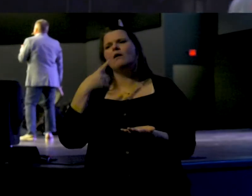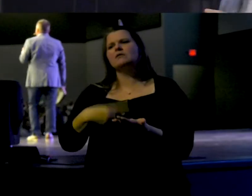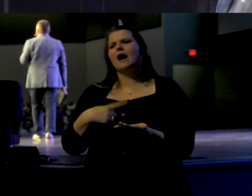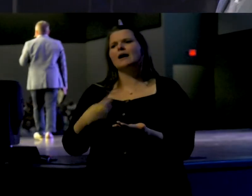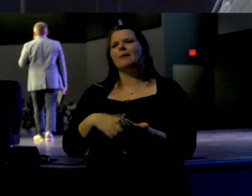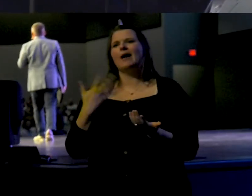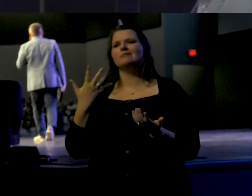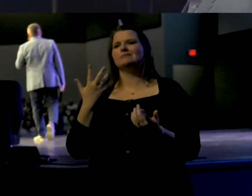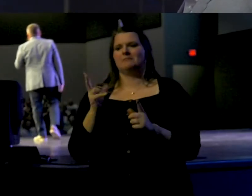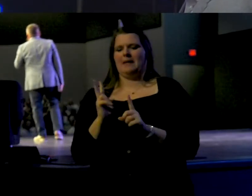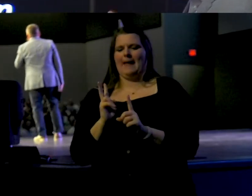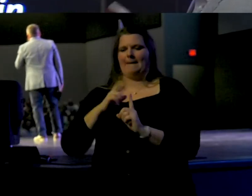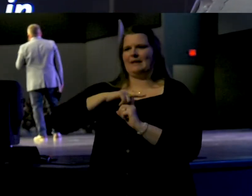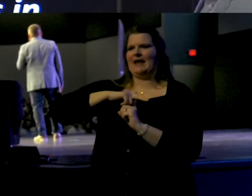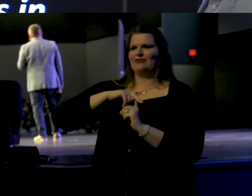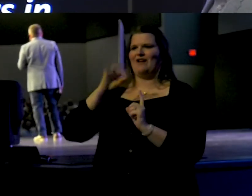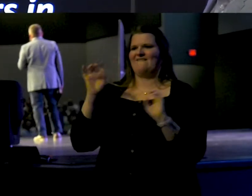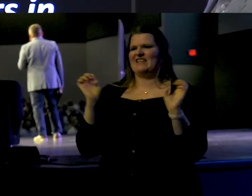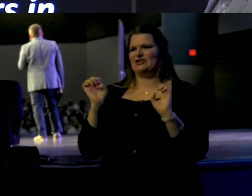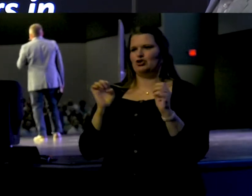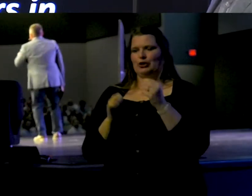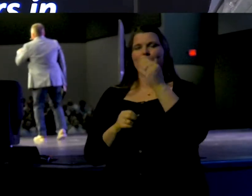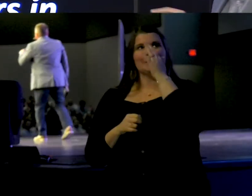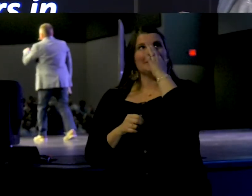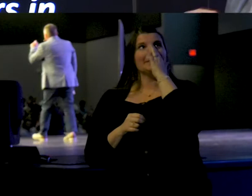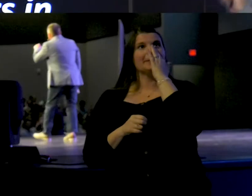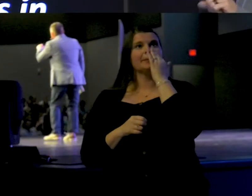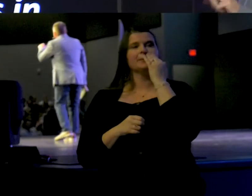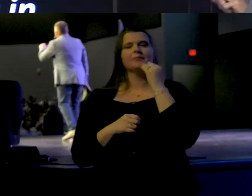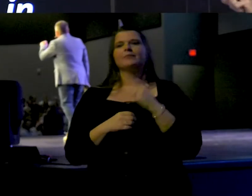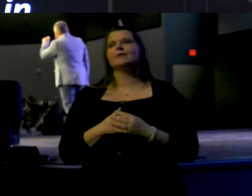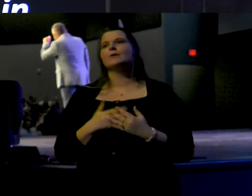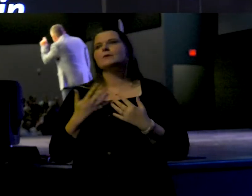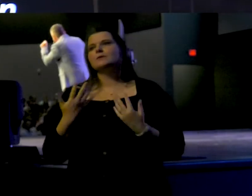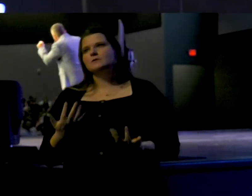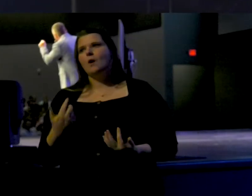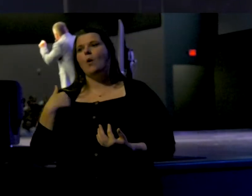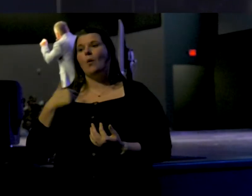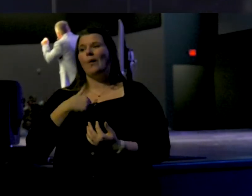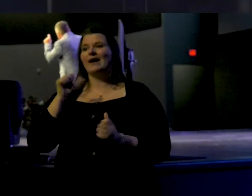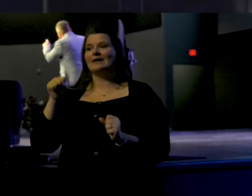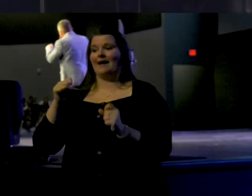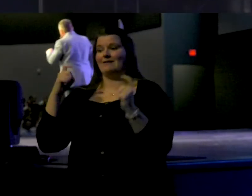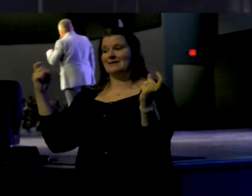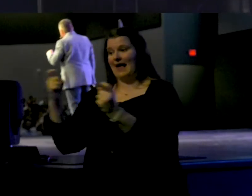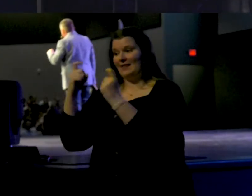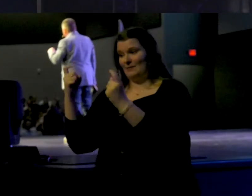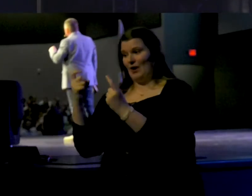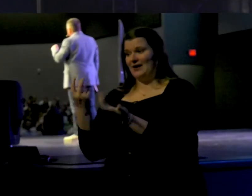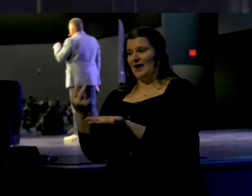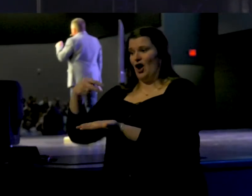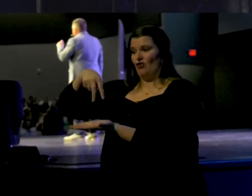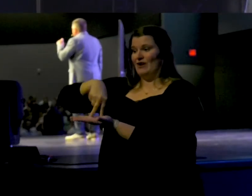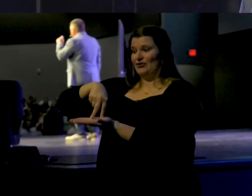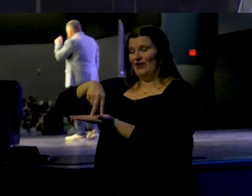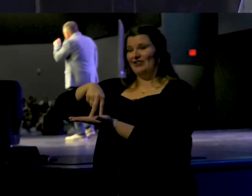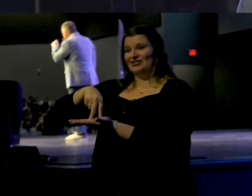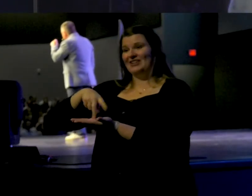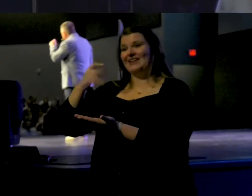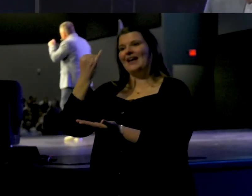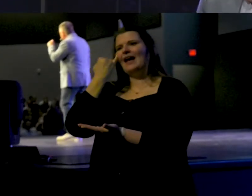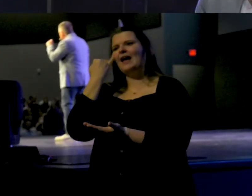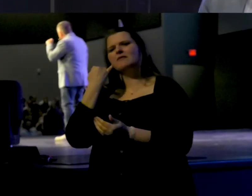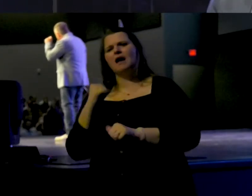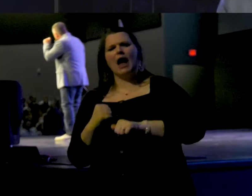about the application of Easter. It's one thing to celebrate a resurrection. It's